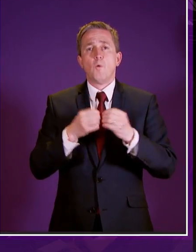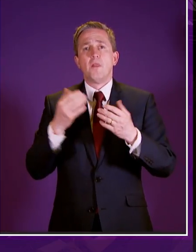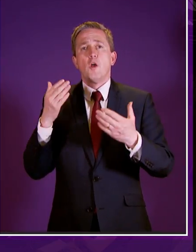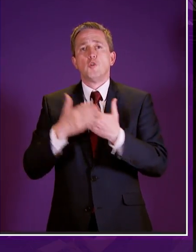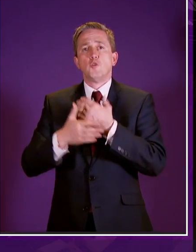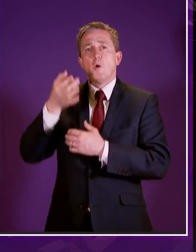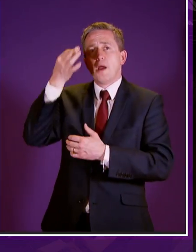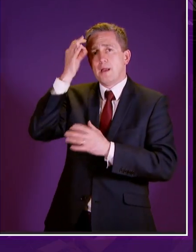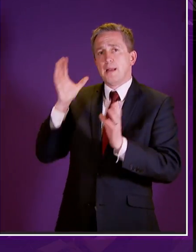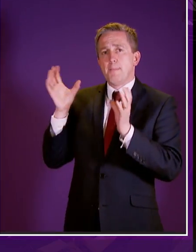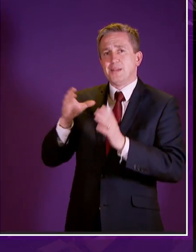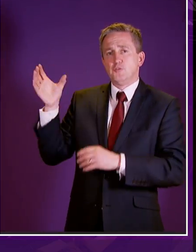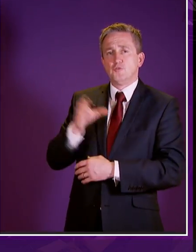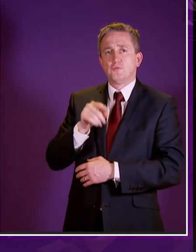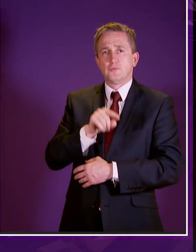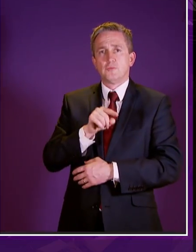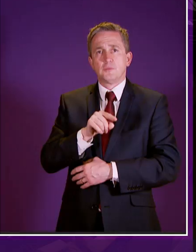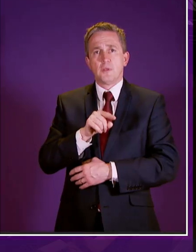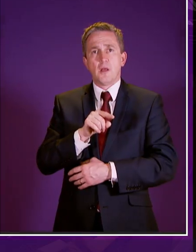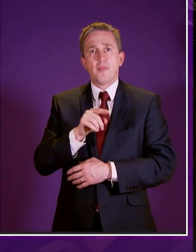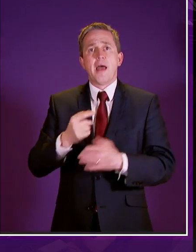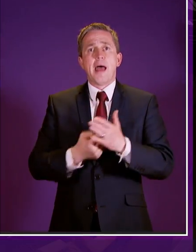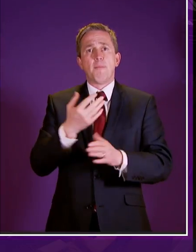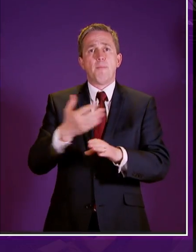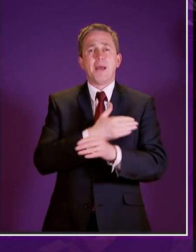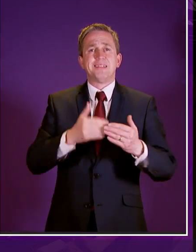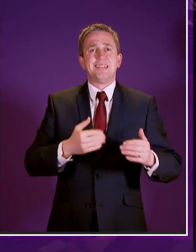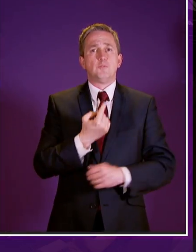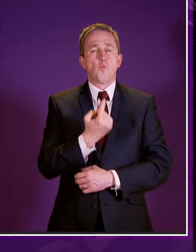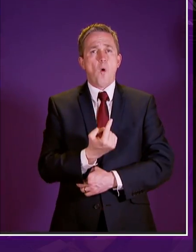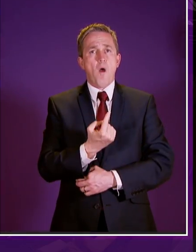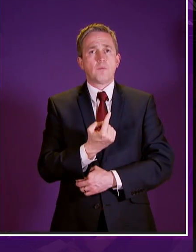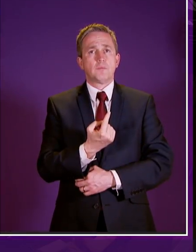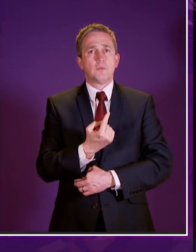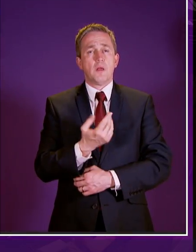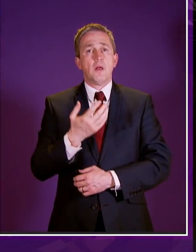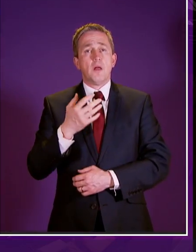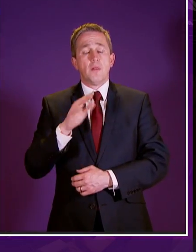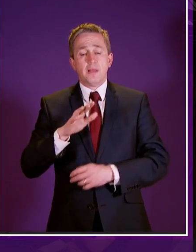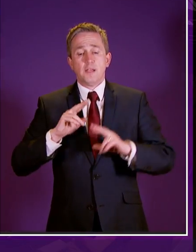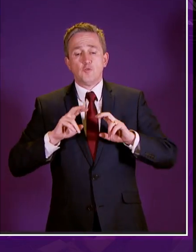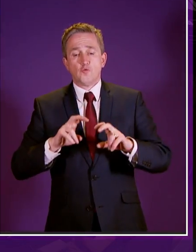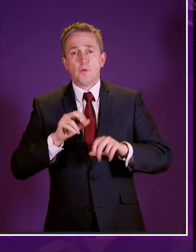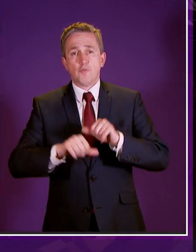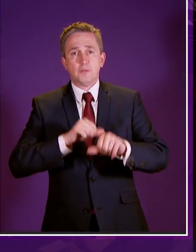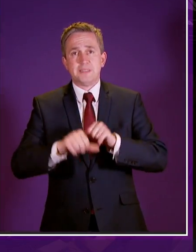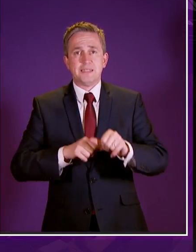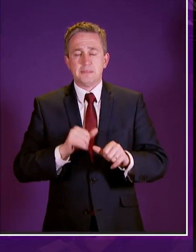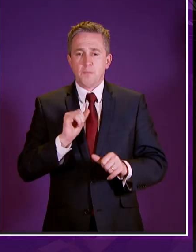they're both included in our response to the bill ahead of stage one and while that scrutiny process may seem